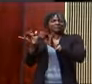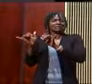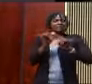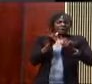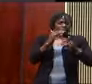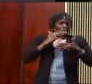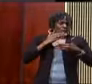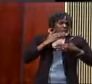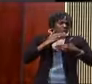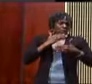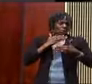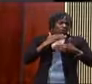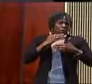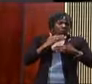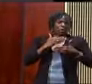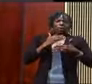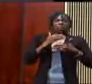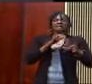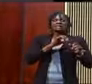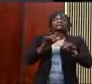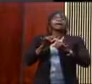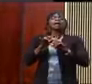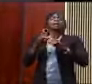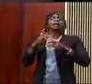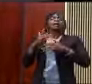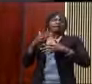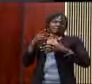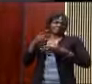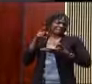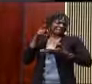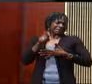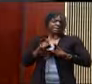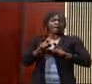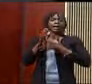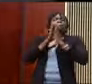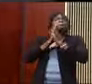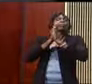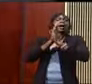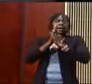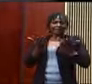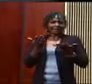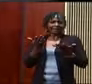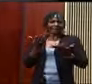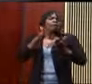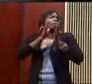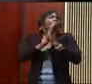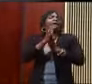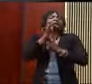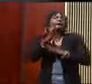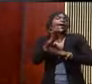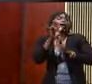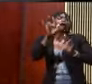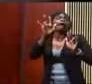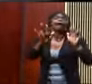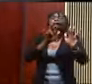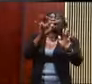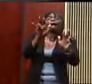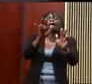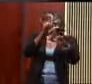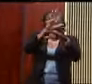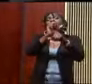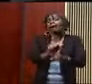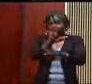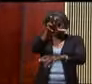That's when prayer becomes powerful. You see, prayer is not simply some holy habit. Prayer